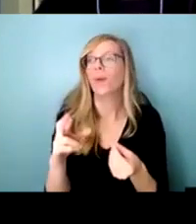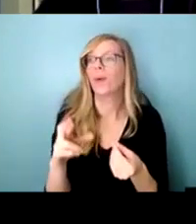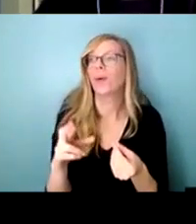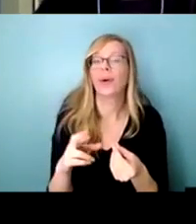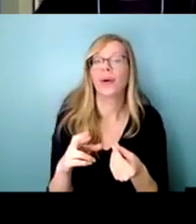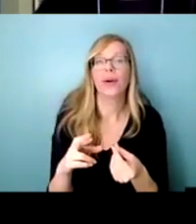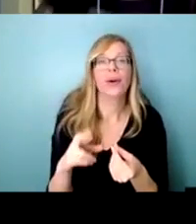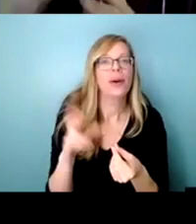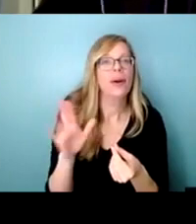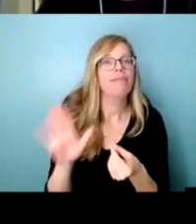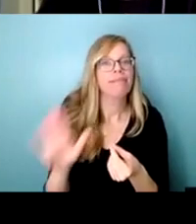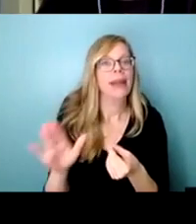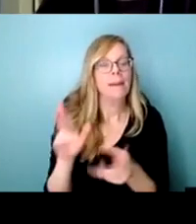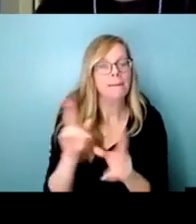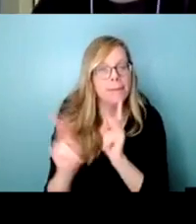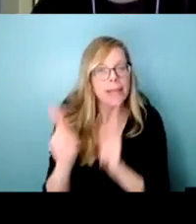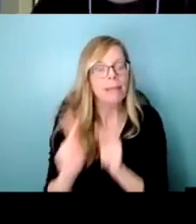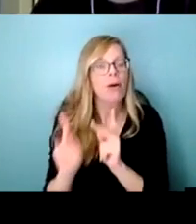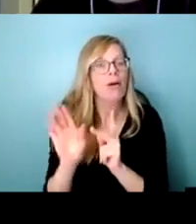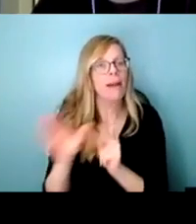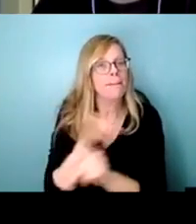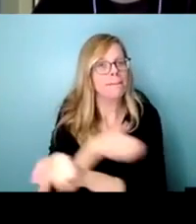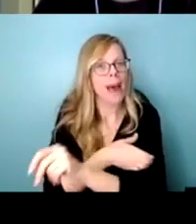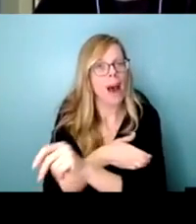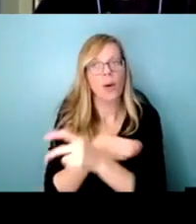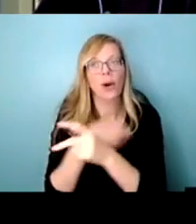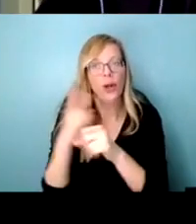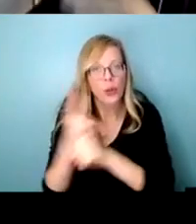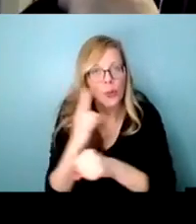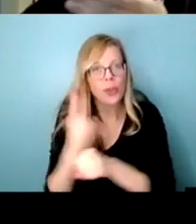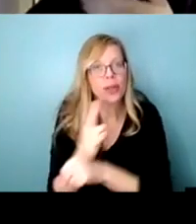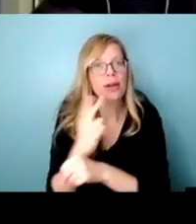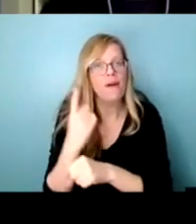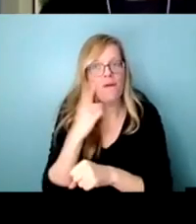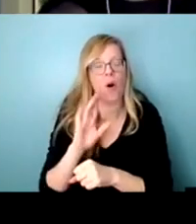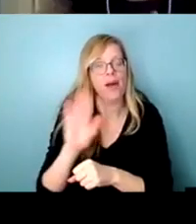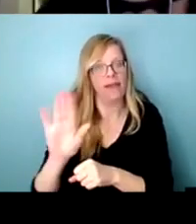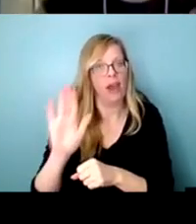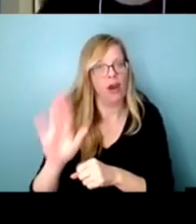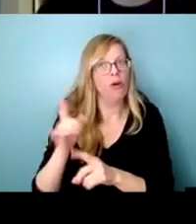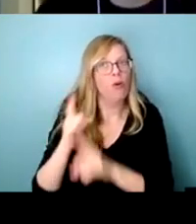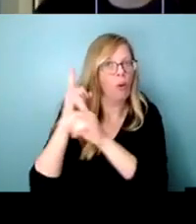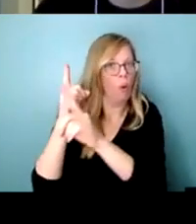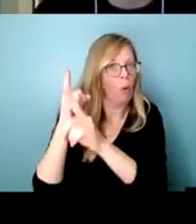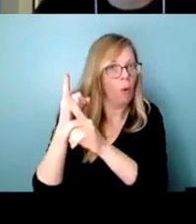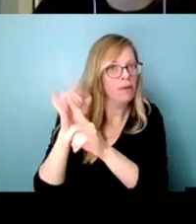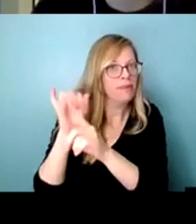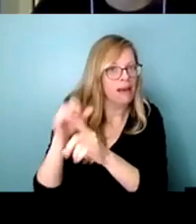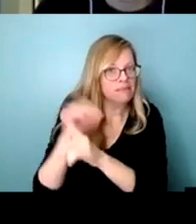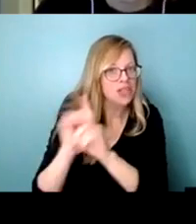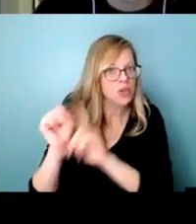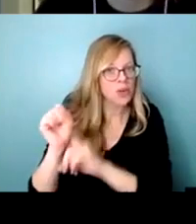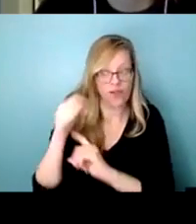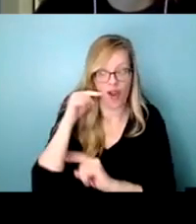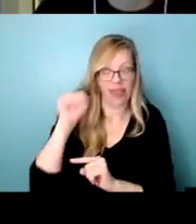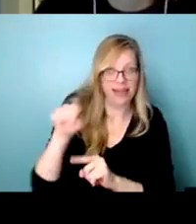um you know people power towards it to further their agenda which in this case would include